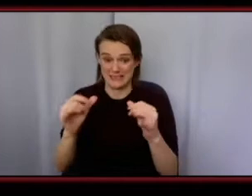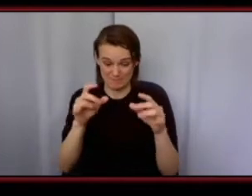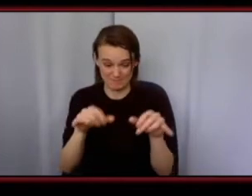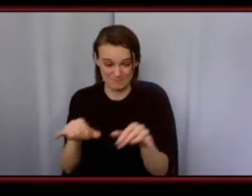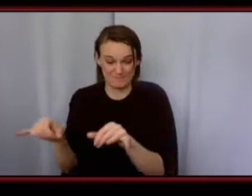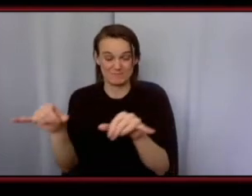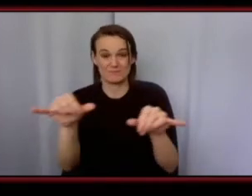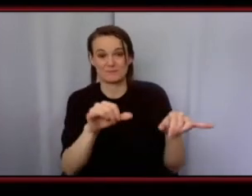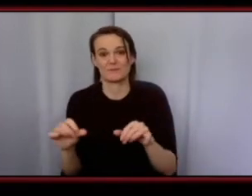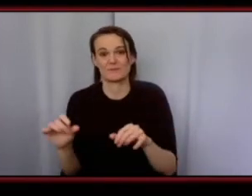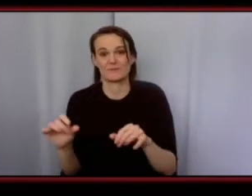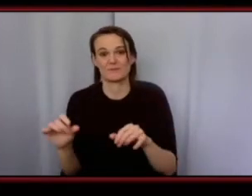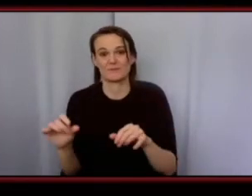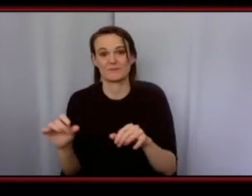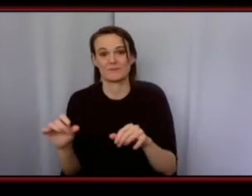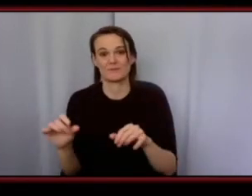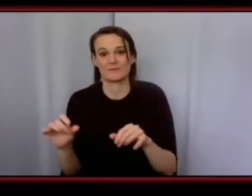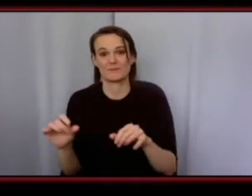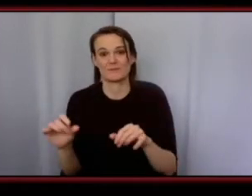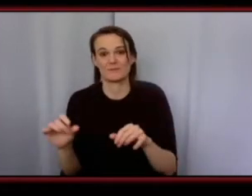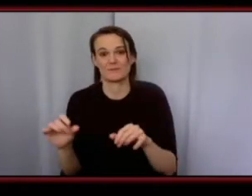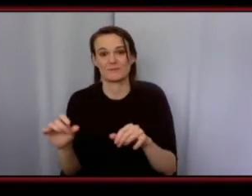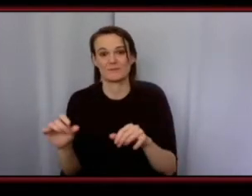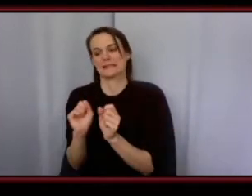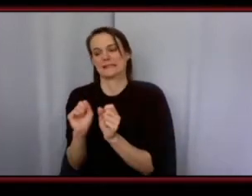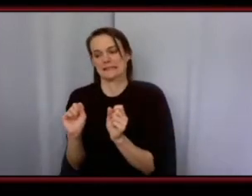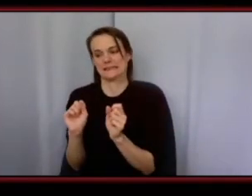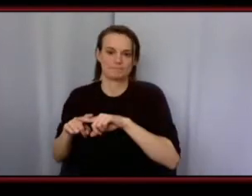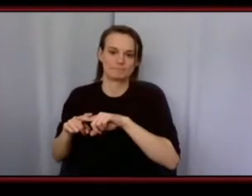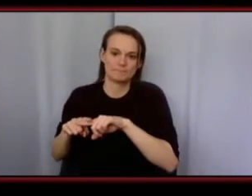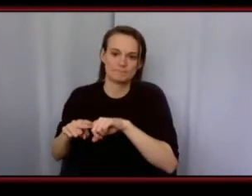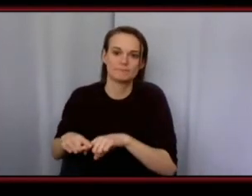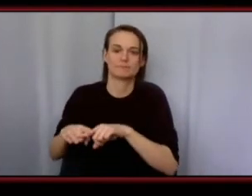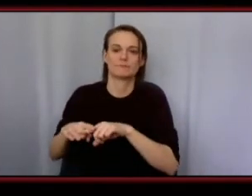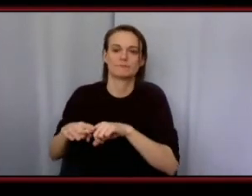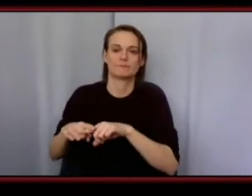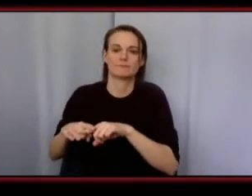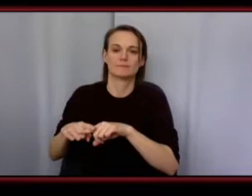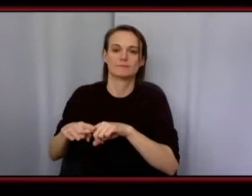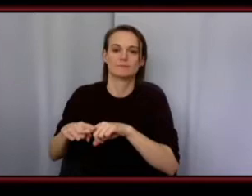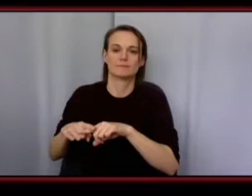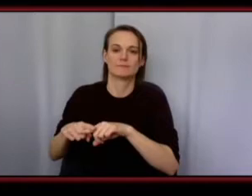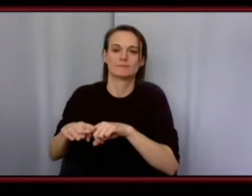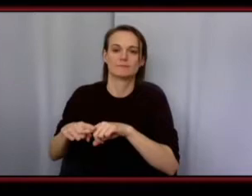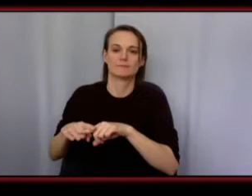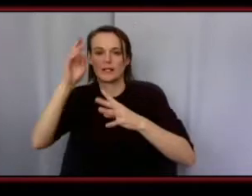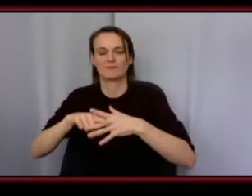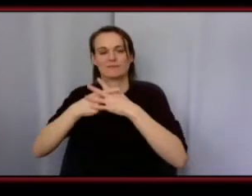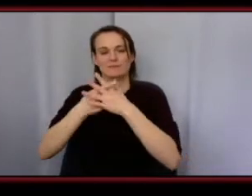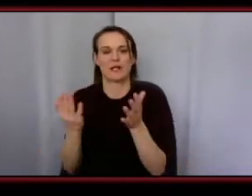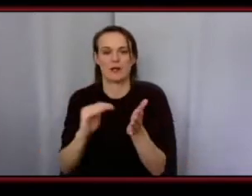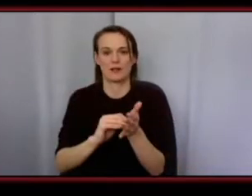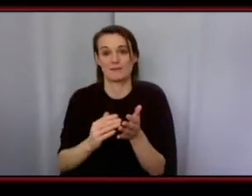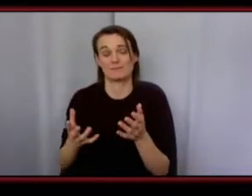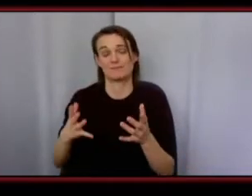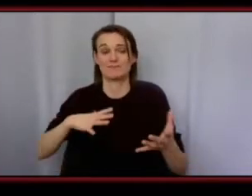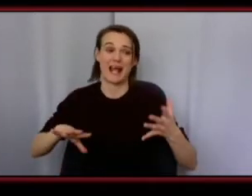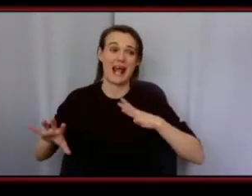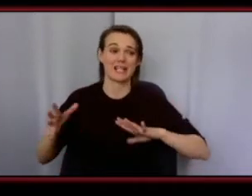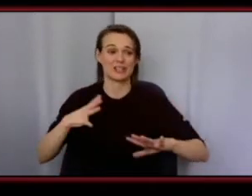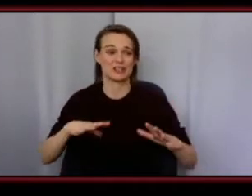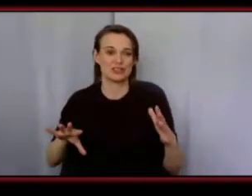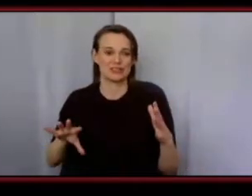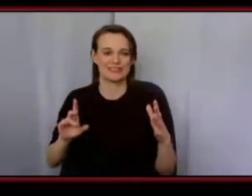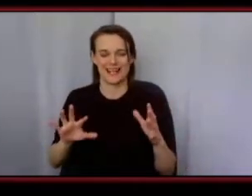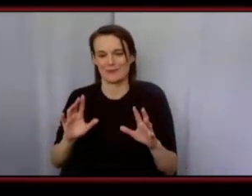of sort of safe space that you can go into um to get your your juices running again but fashion has always sort of been a